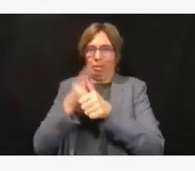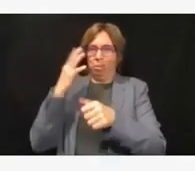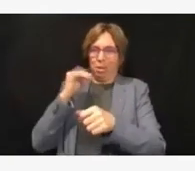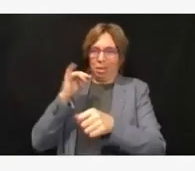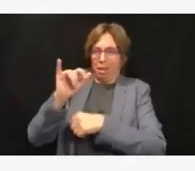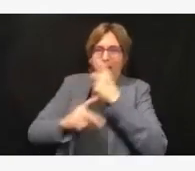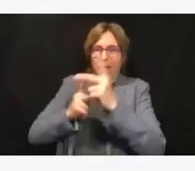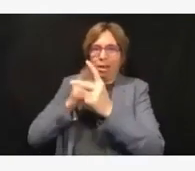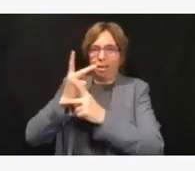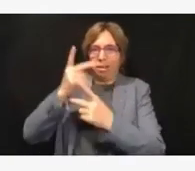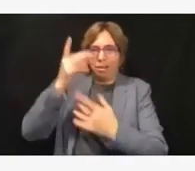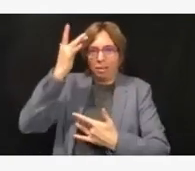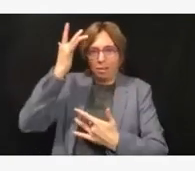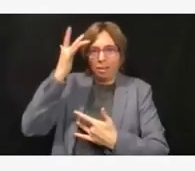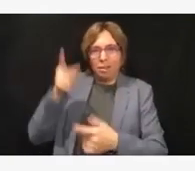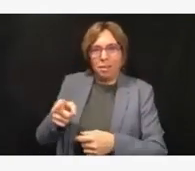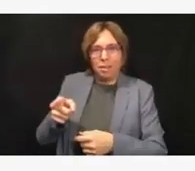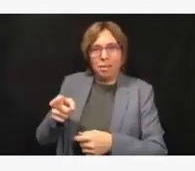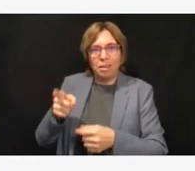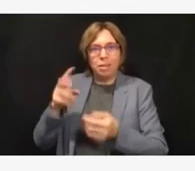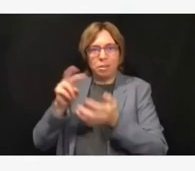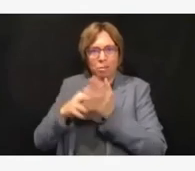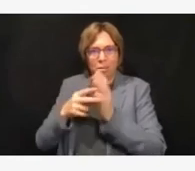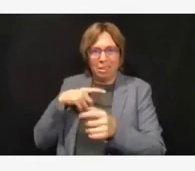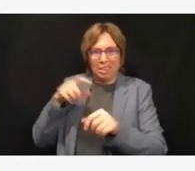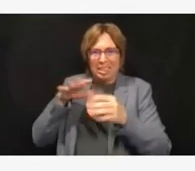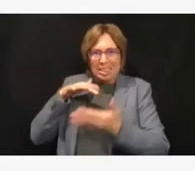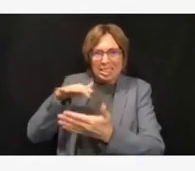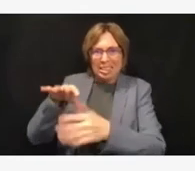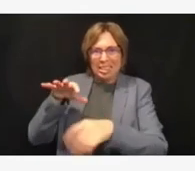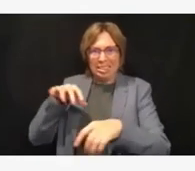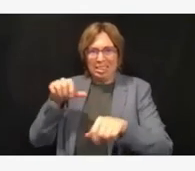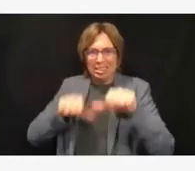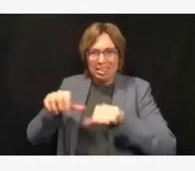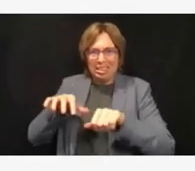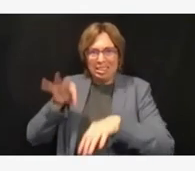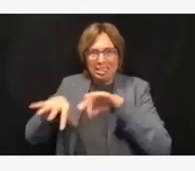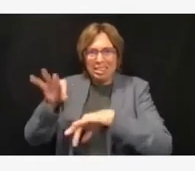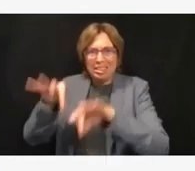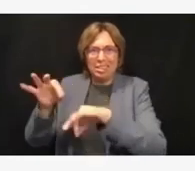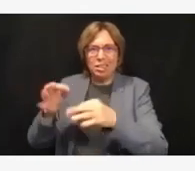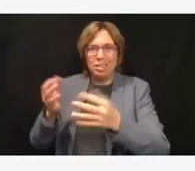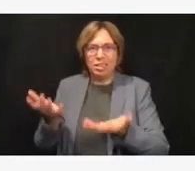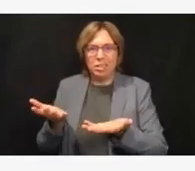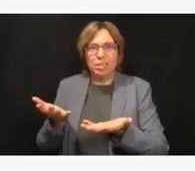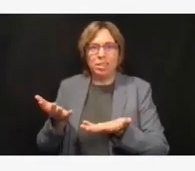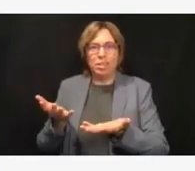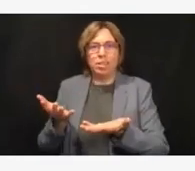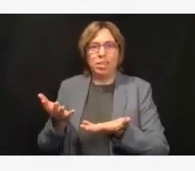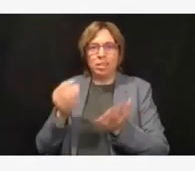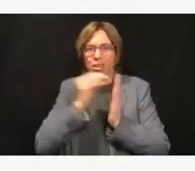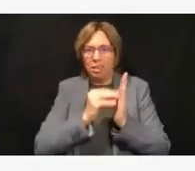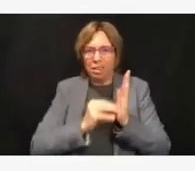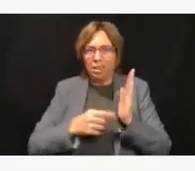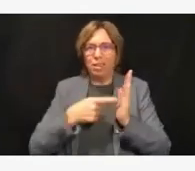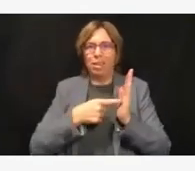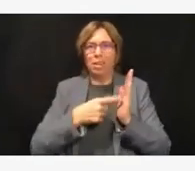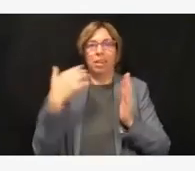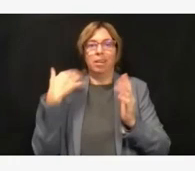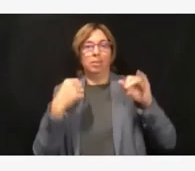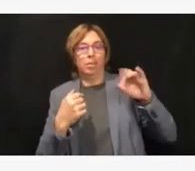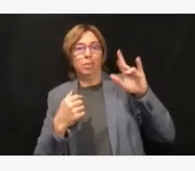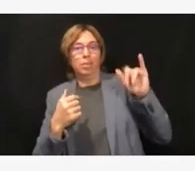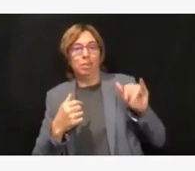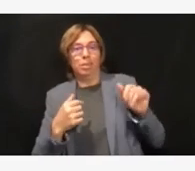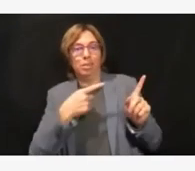as far as what the right thing to do is at that moment. I think that was the right thing to do in July. In July, our numbers were down, and we did